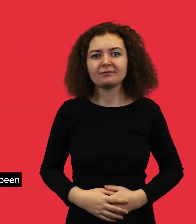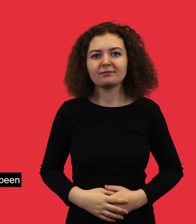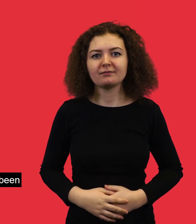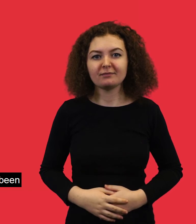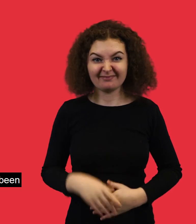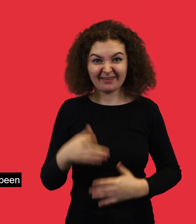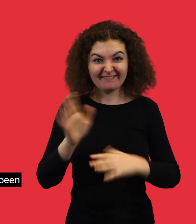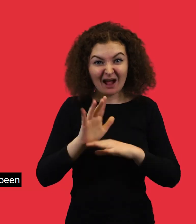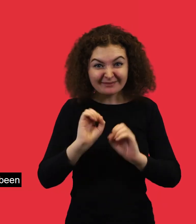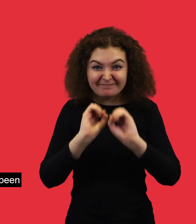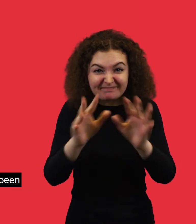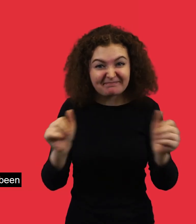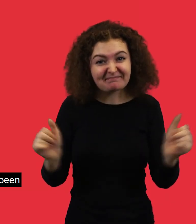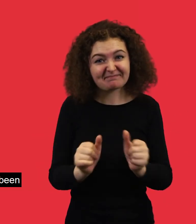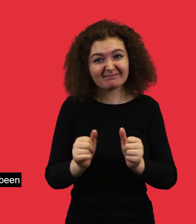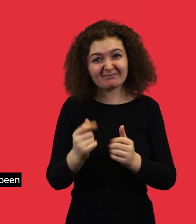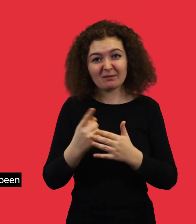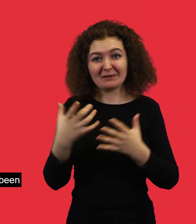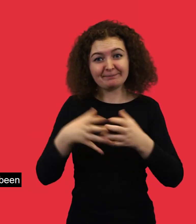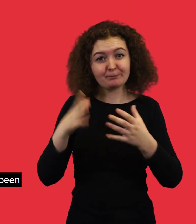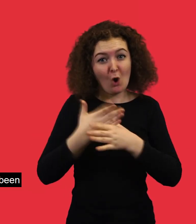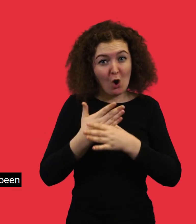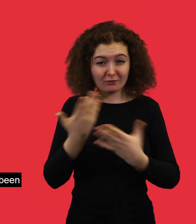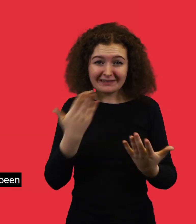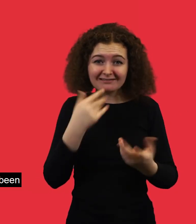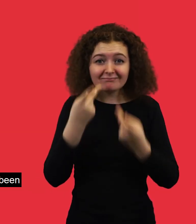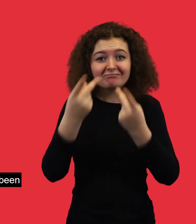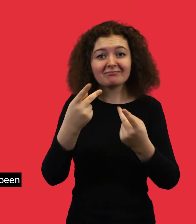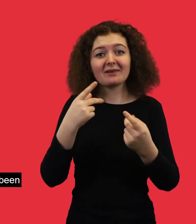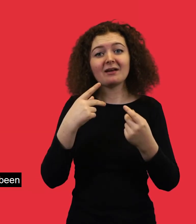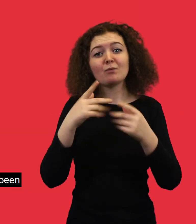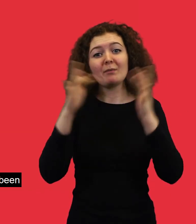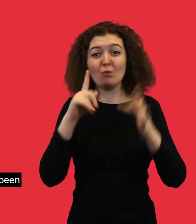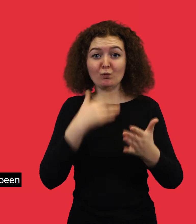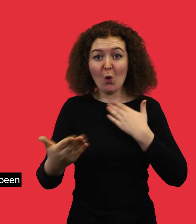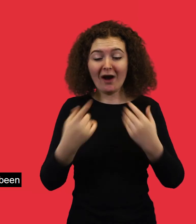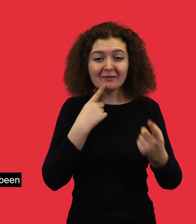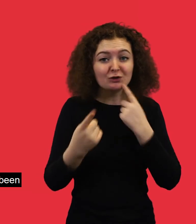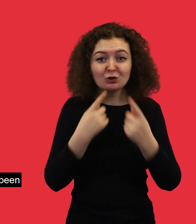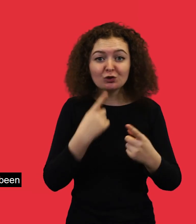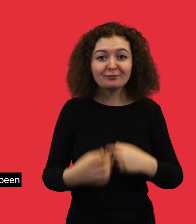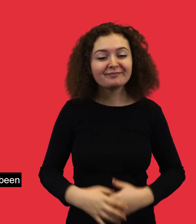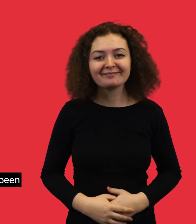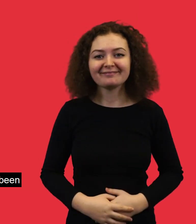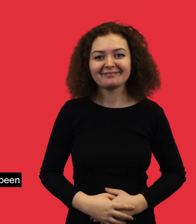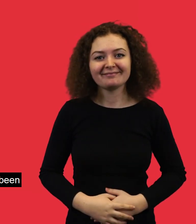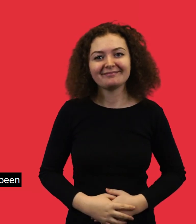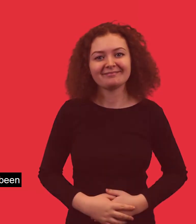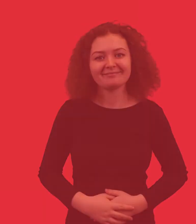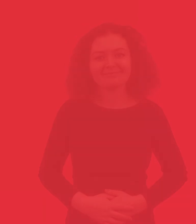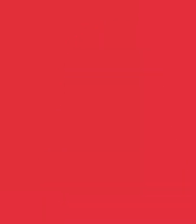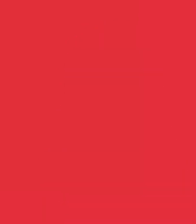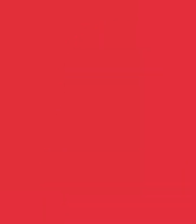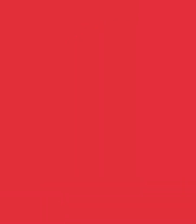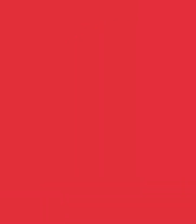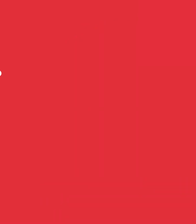This film can only show a wee bit about what the team have been doing, so please visit this website for more information.